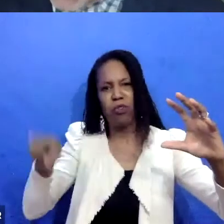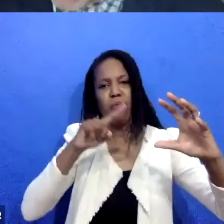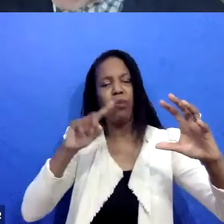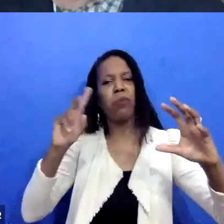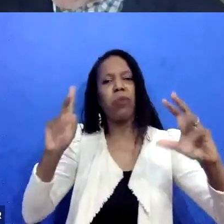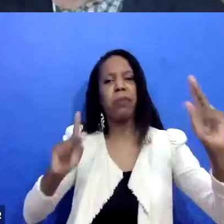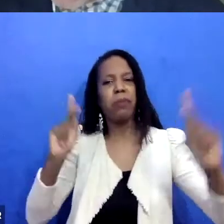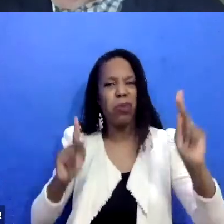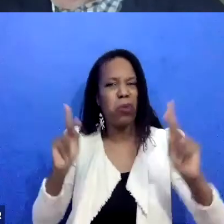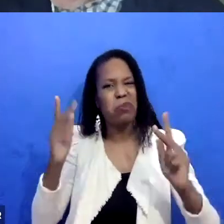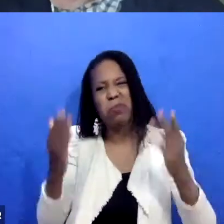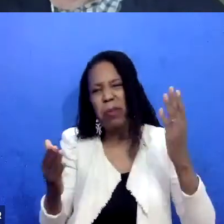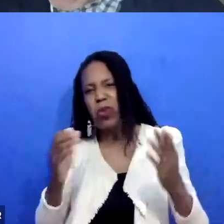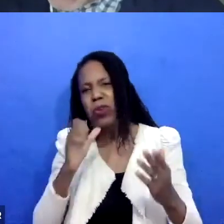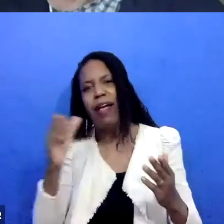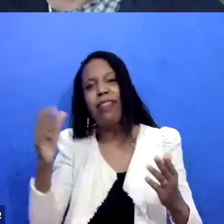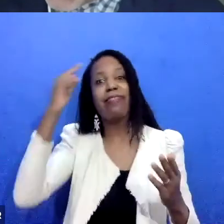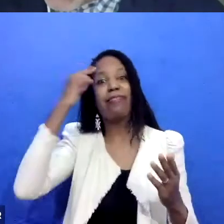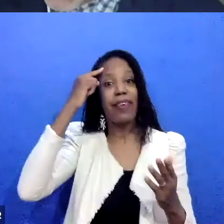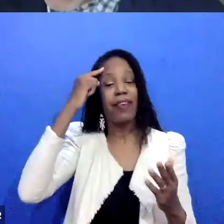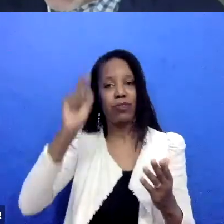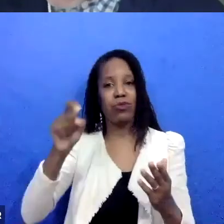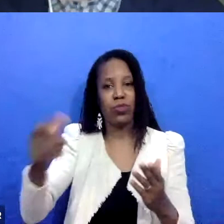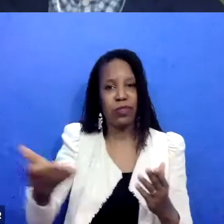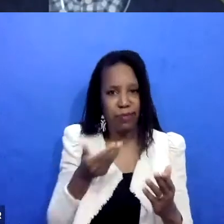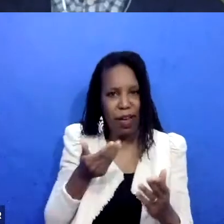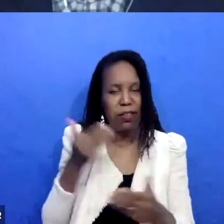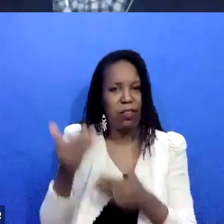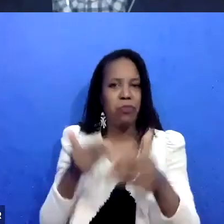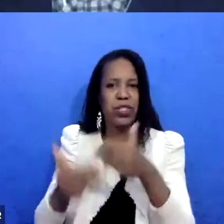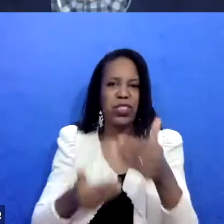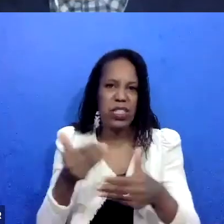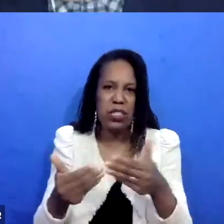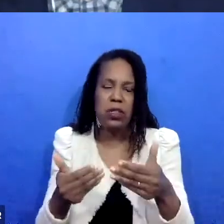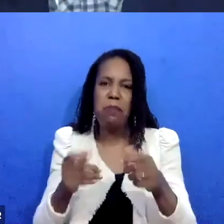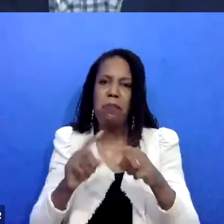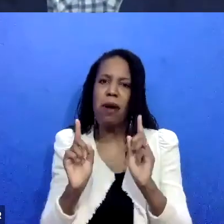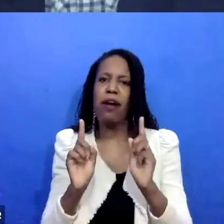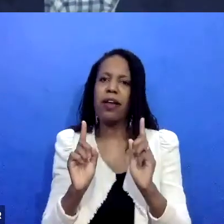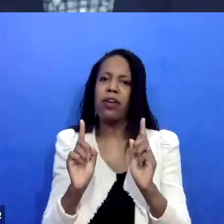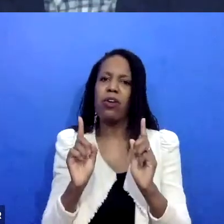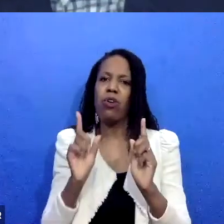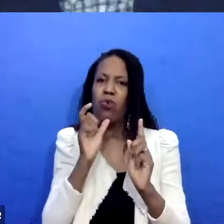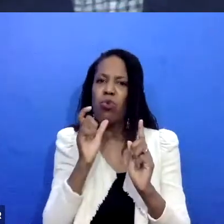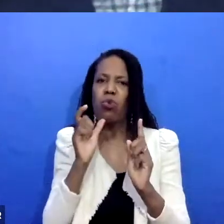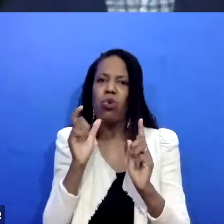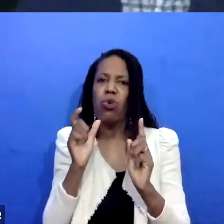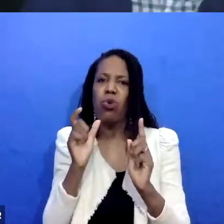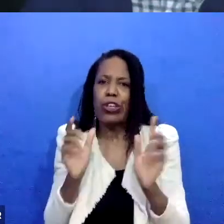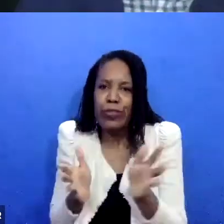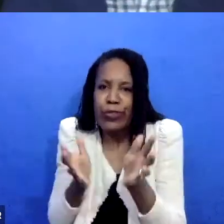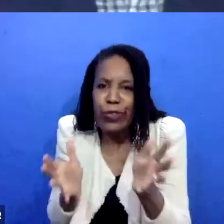how do we help people X their own people out that are like, who cosigns the violence or who eggs you on to,